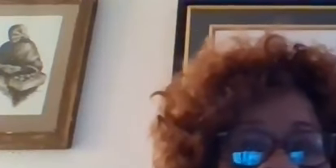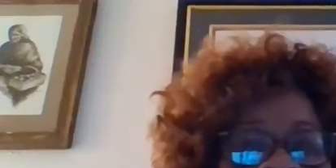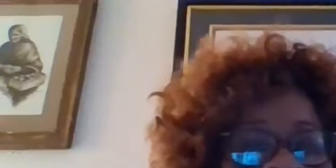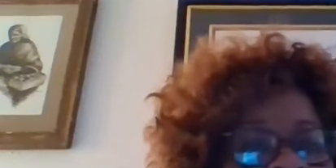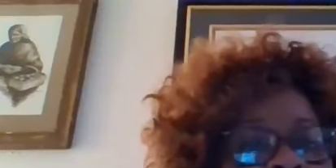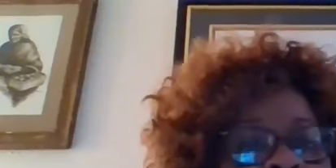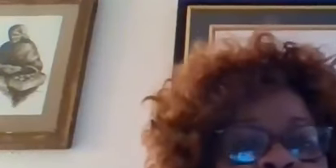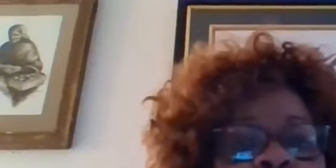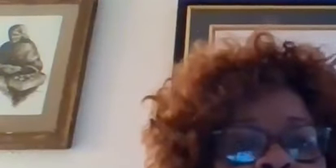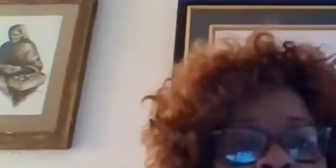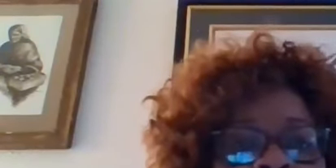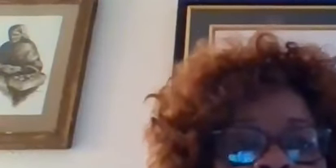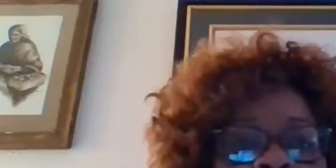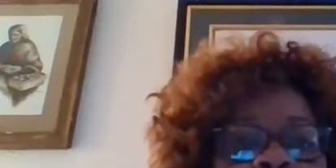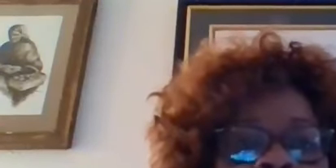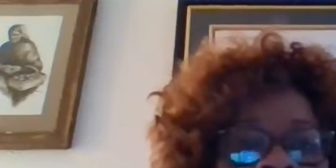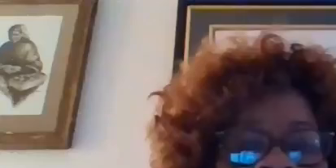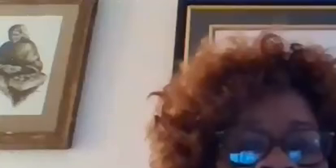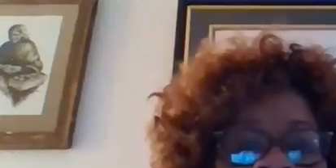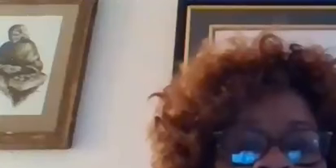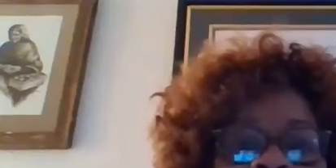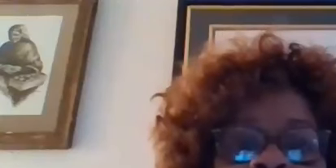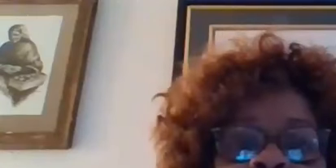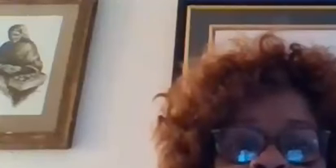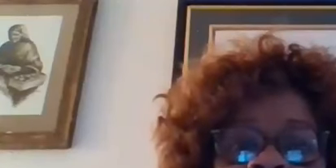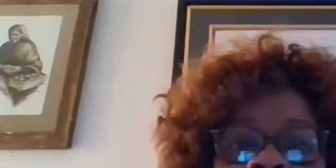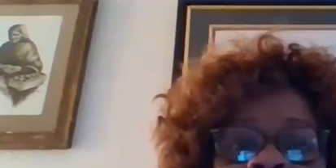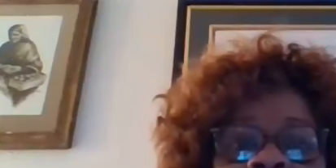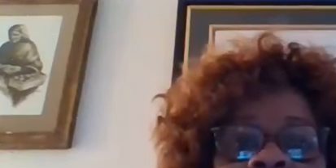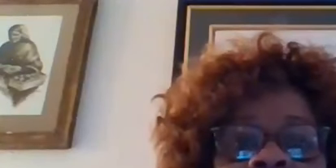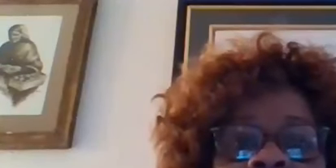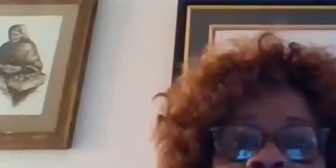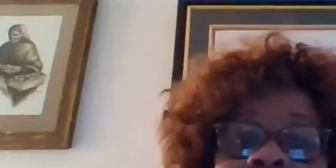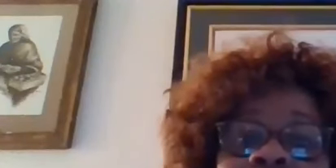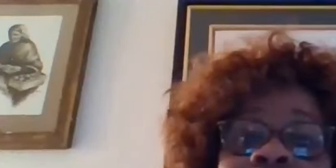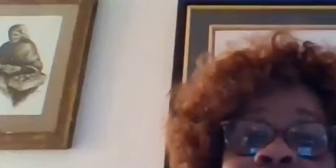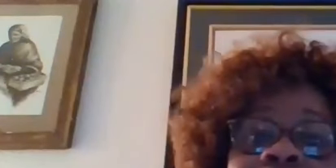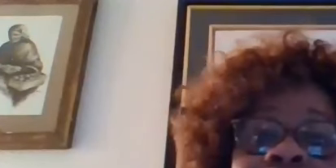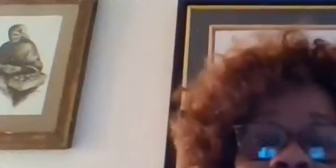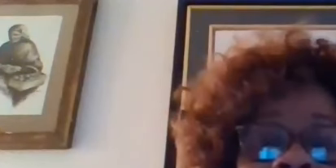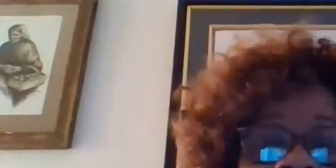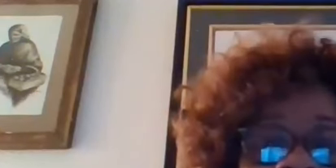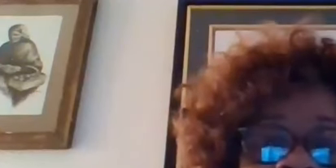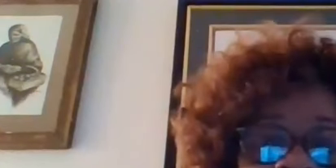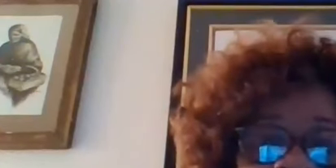team um you will be so so very happy you did tanya